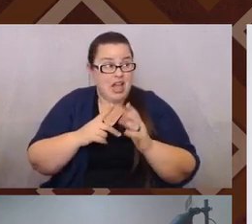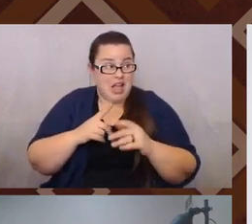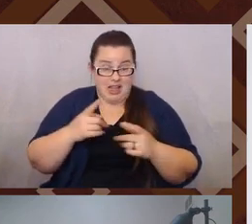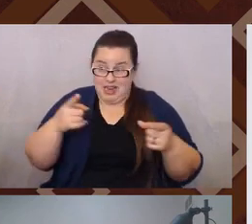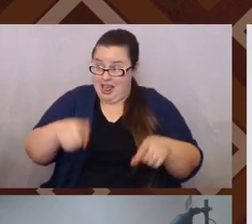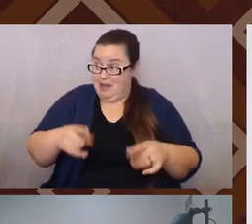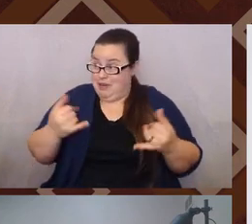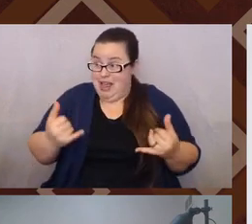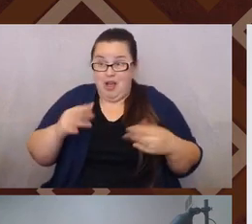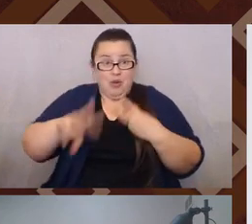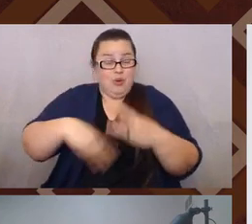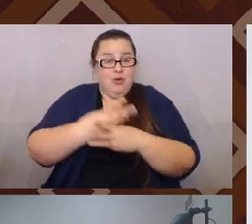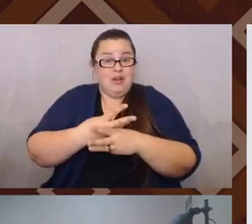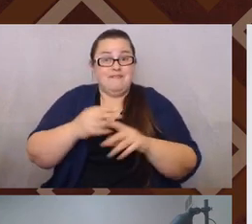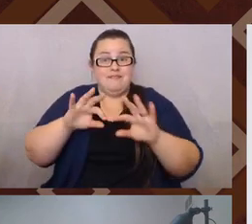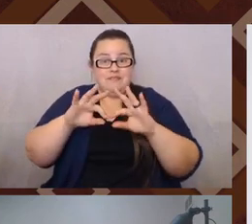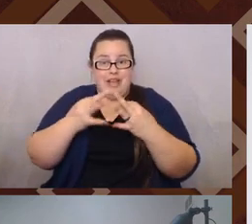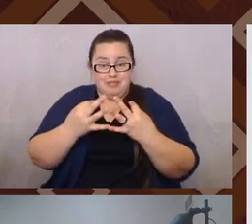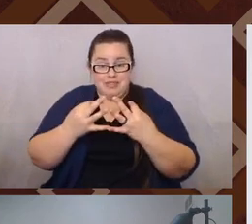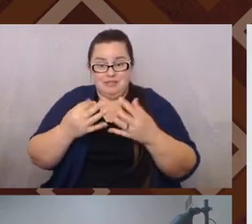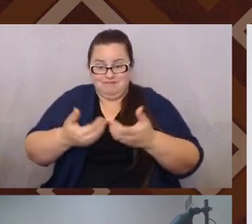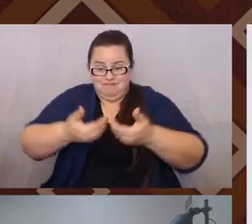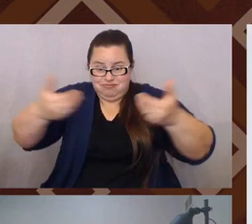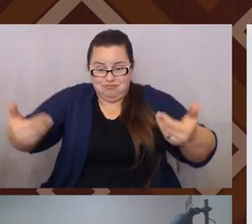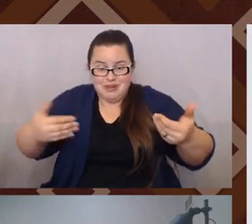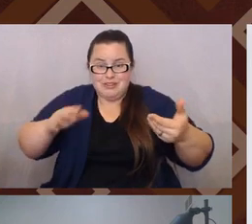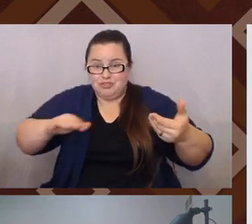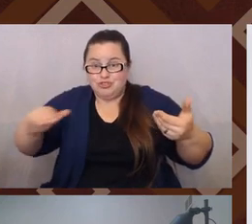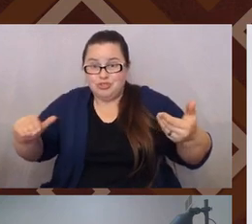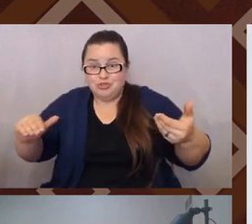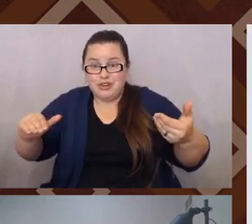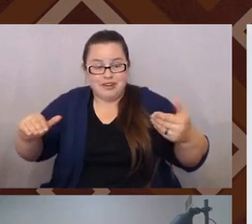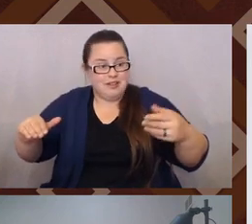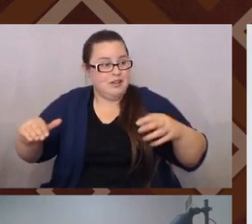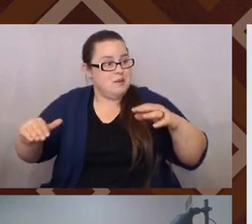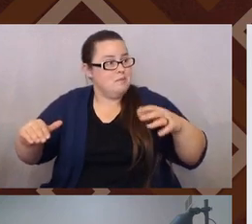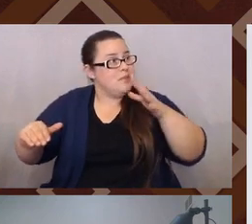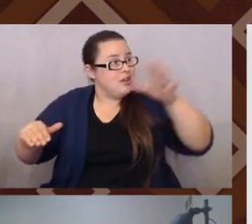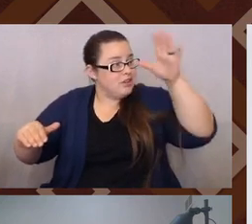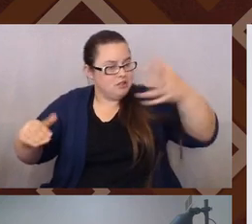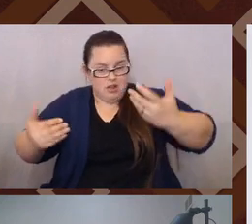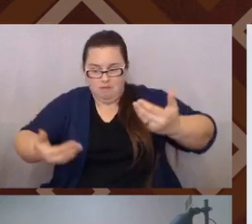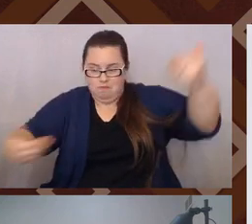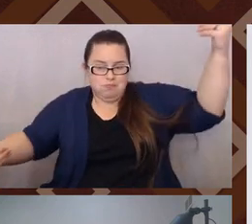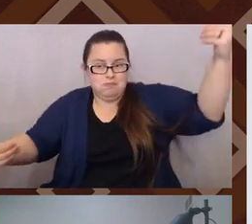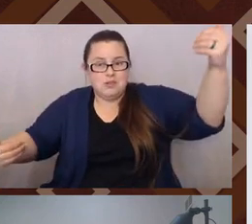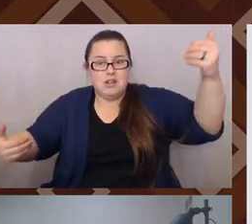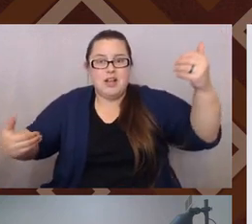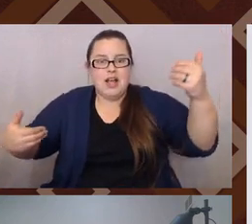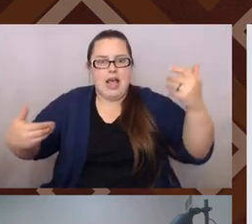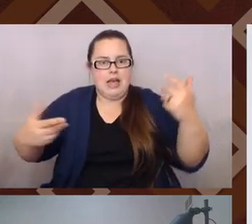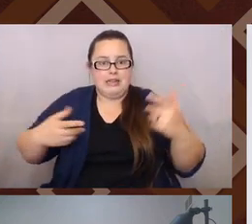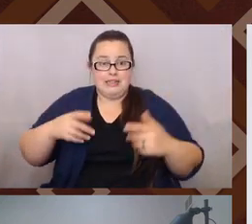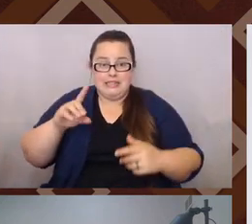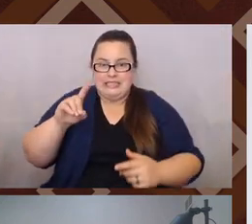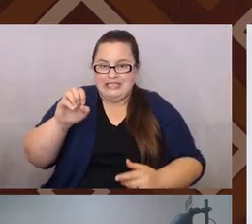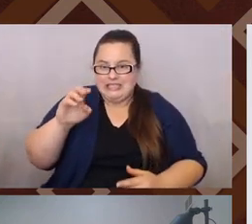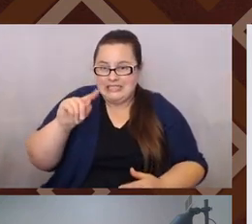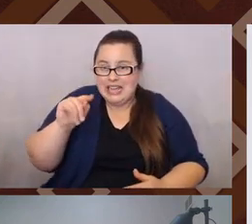they're being detained and detainment is not a hotel. It's imprisonment. Um,